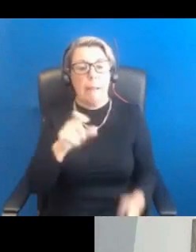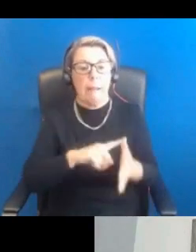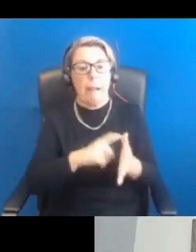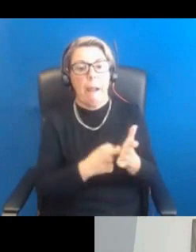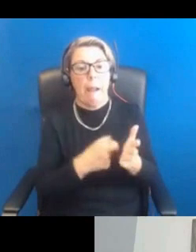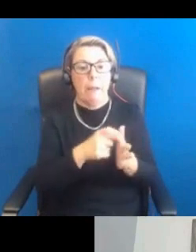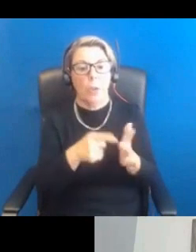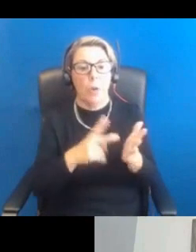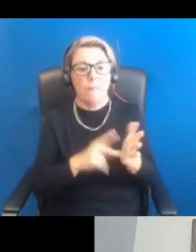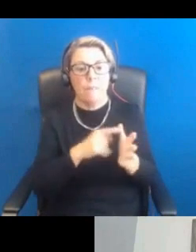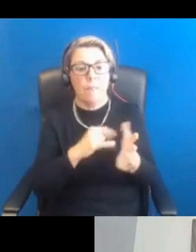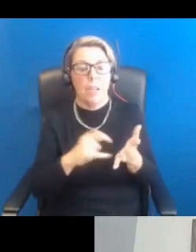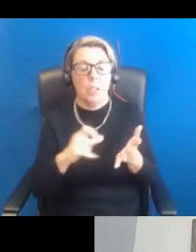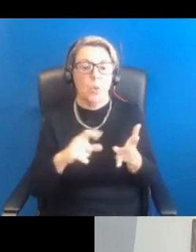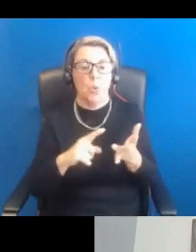life.